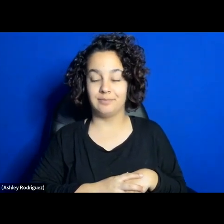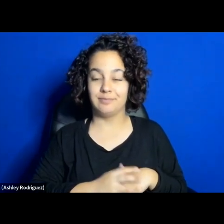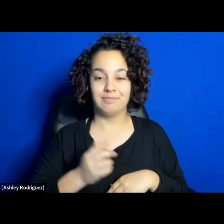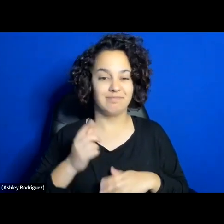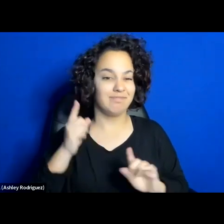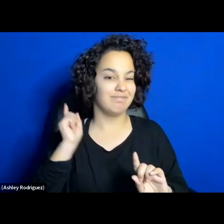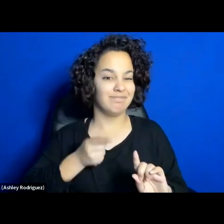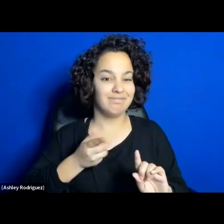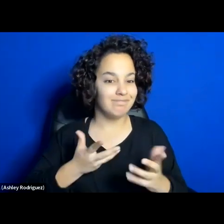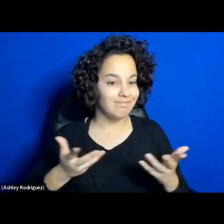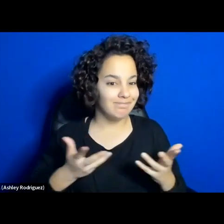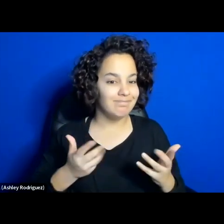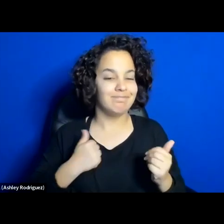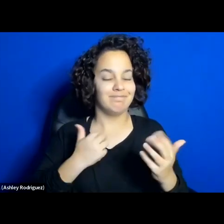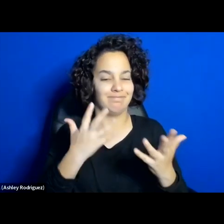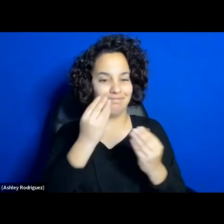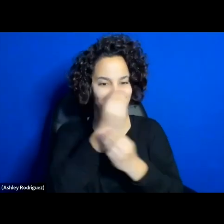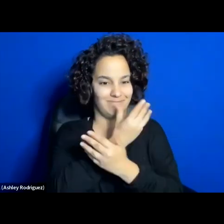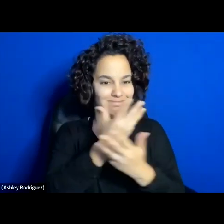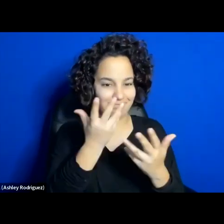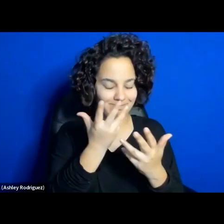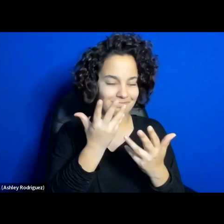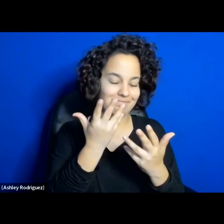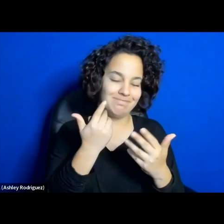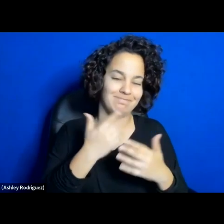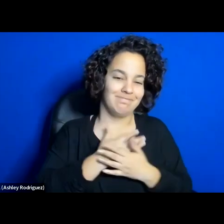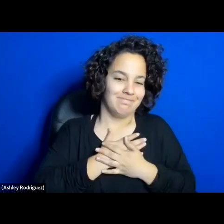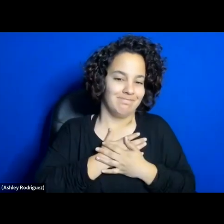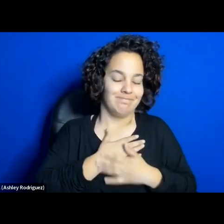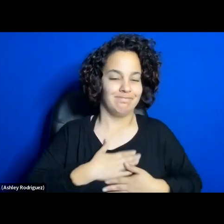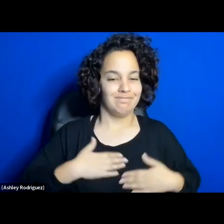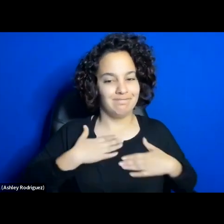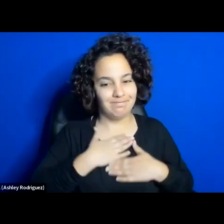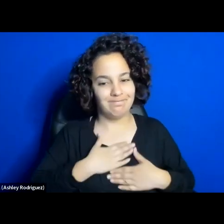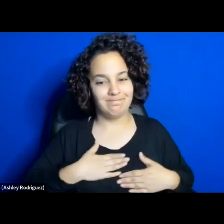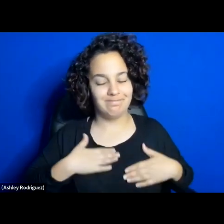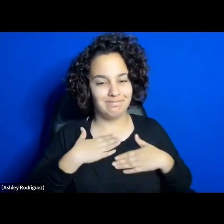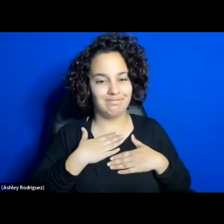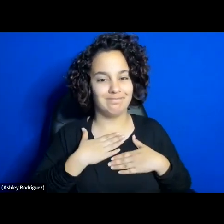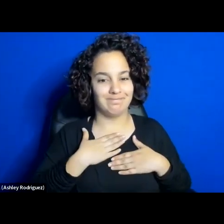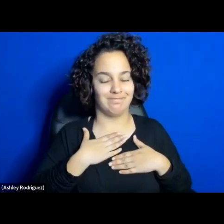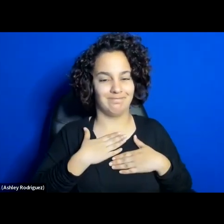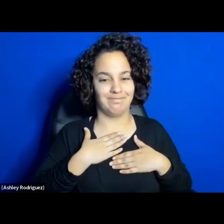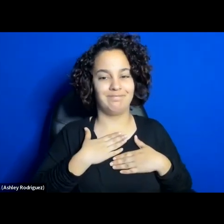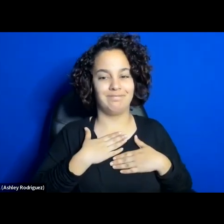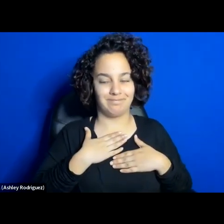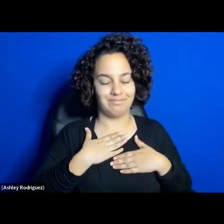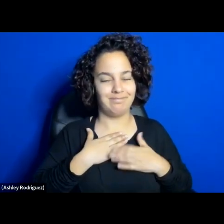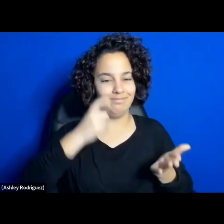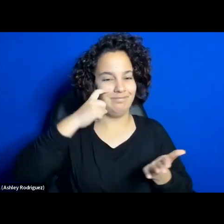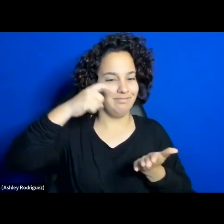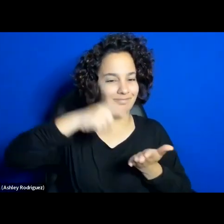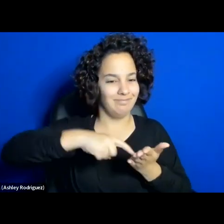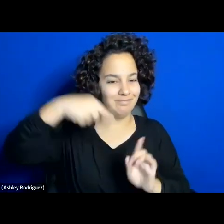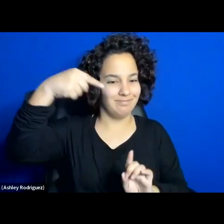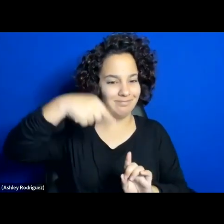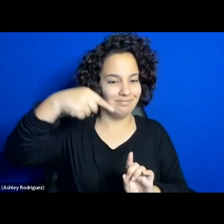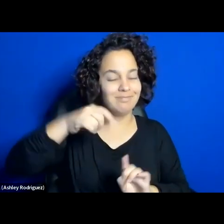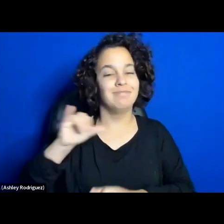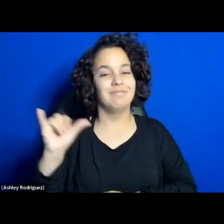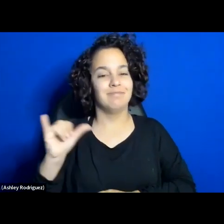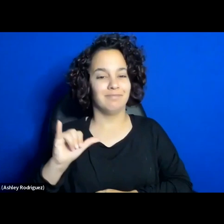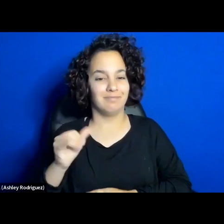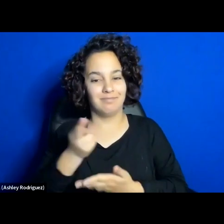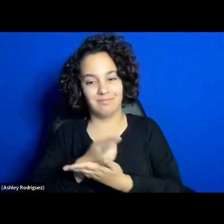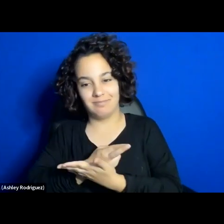to come around and acknowledge this and dedicate the resources and